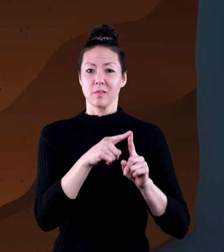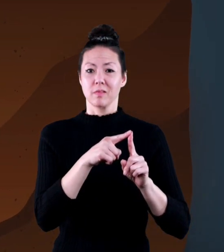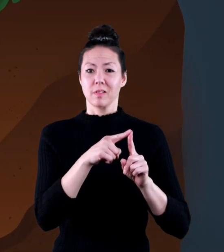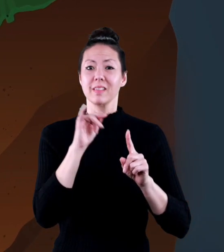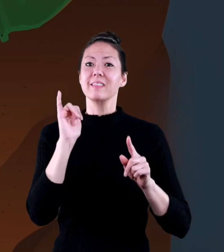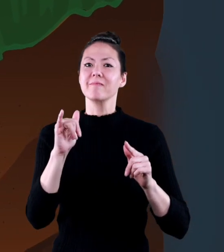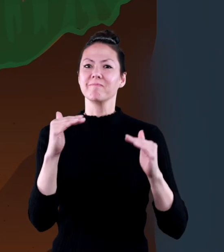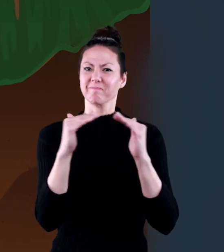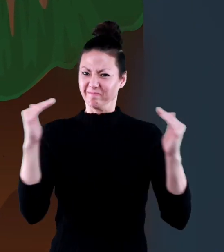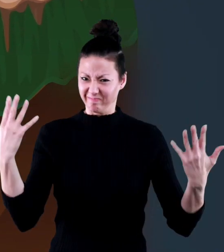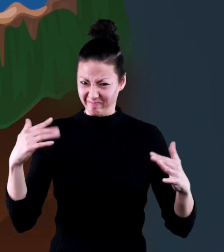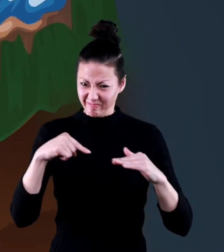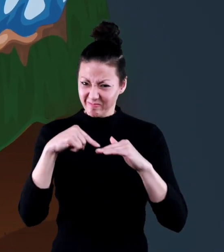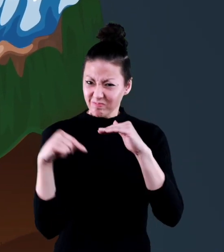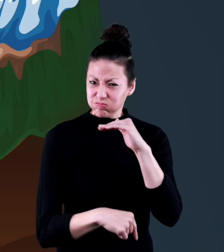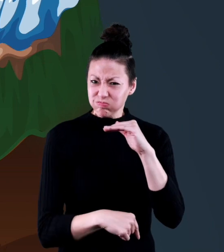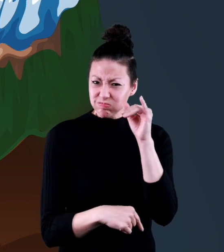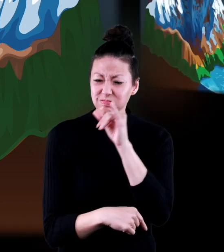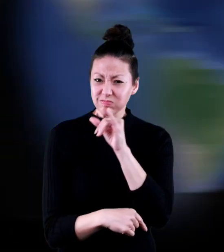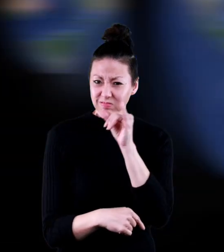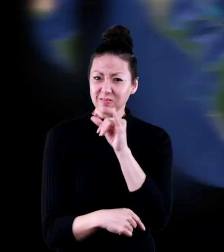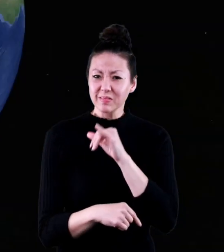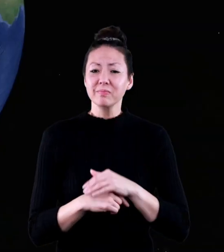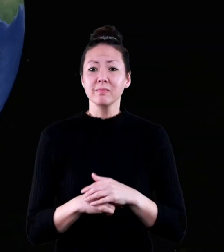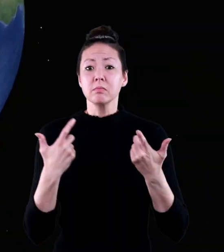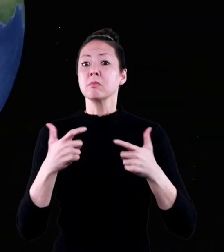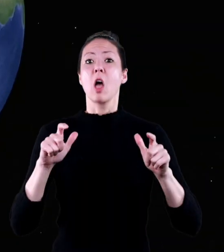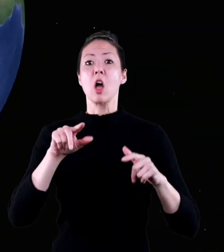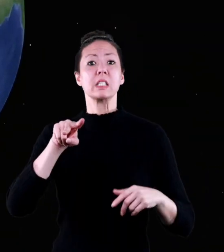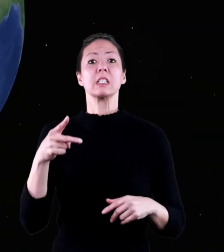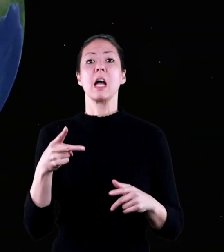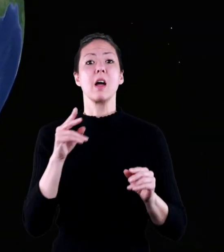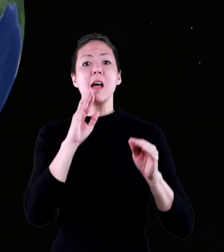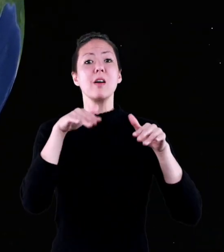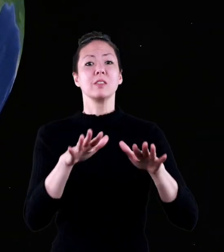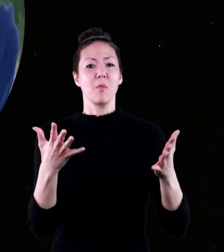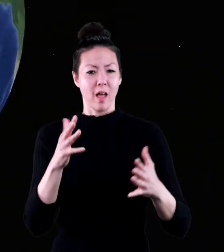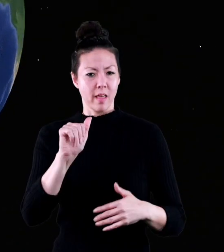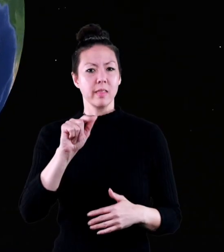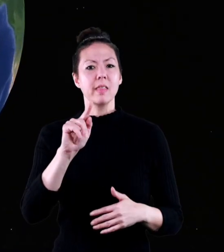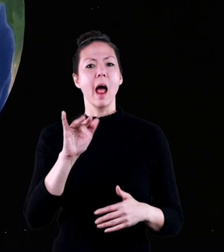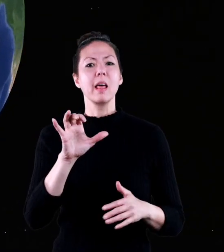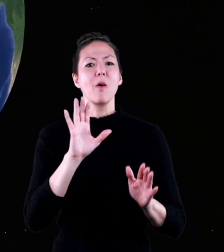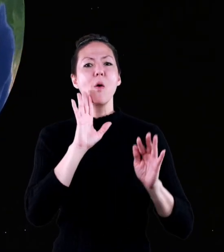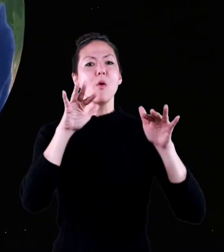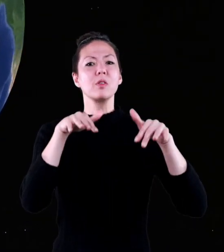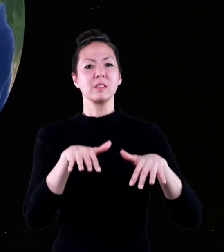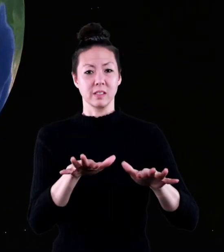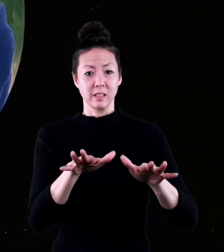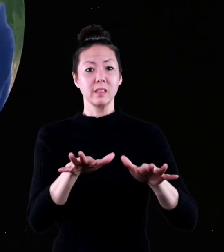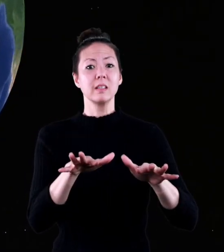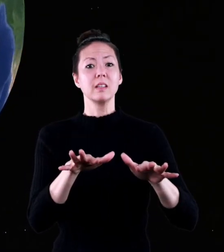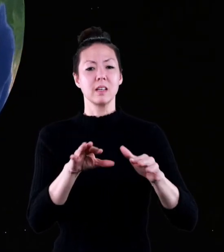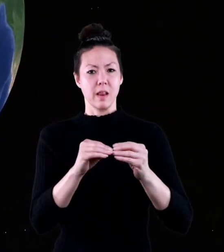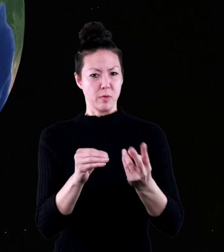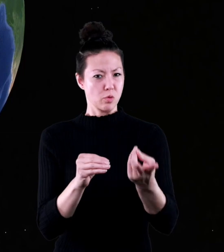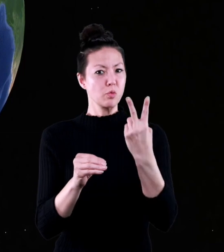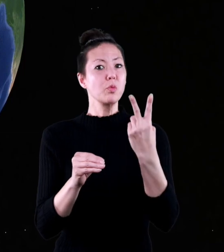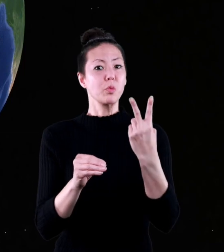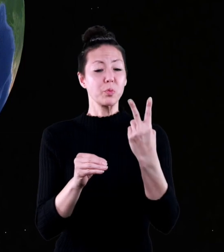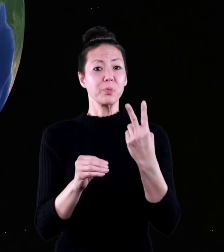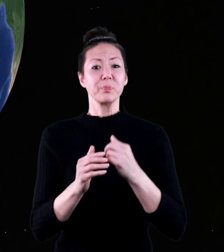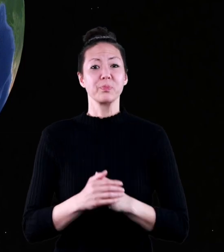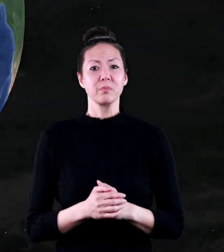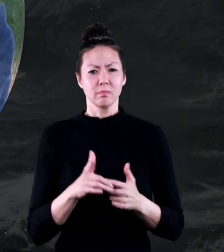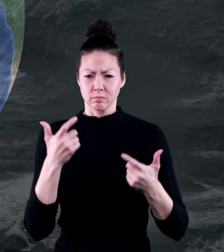mile of seawater. That's deep! The next largest ocean is the Atlantic Ocean. Although the